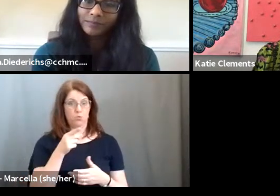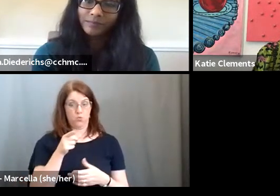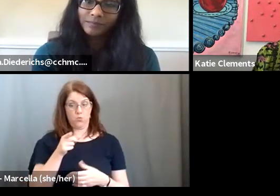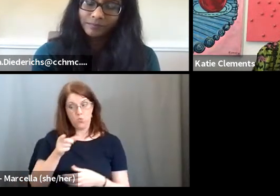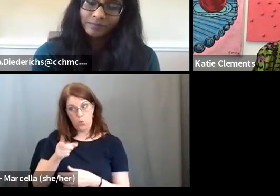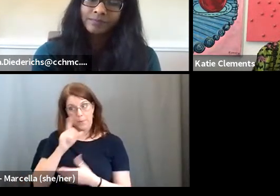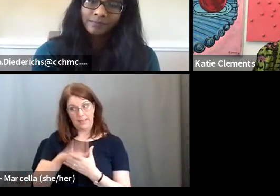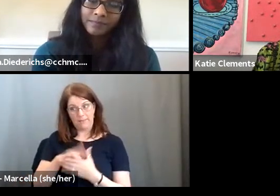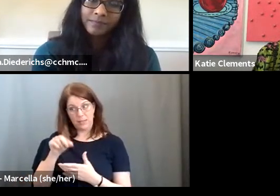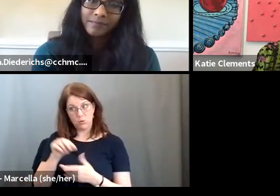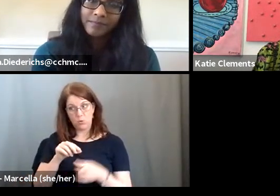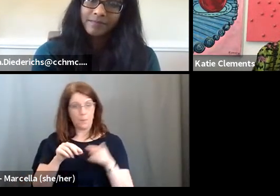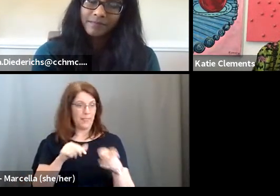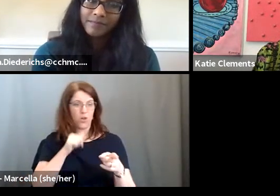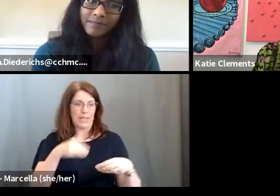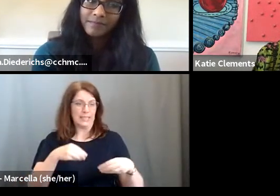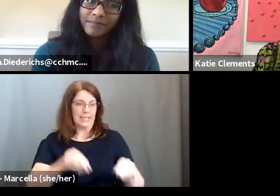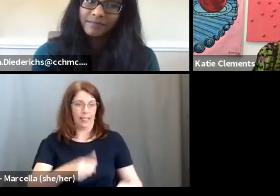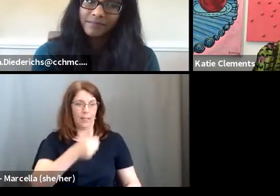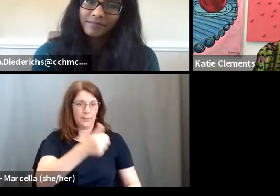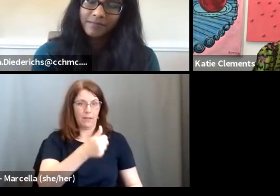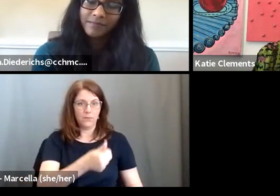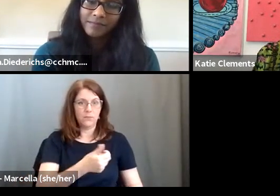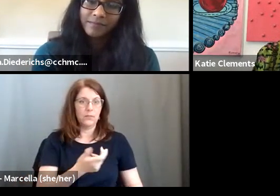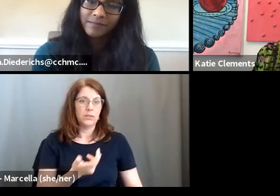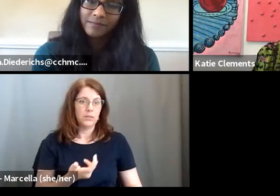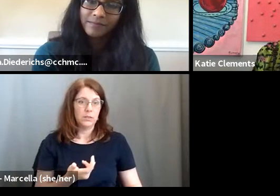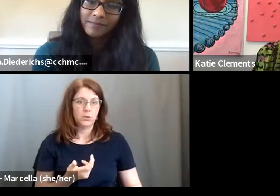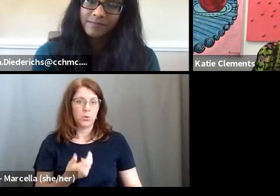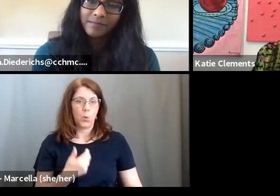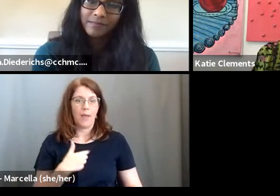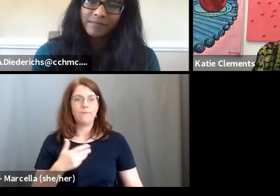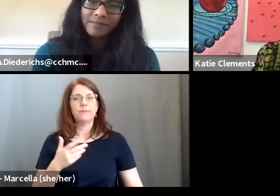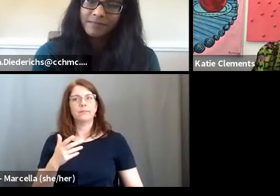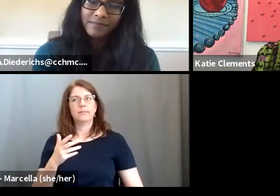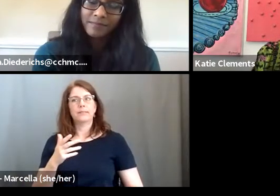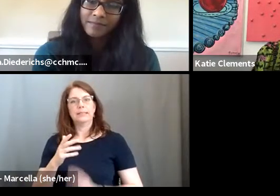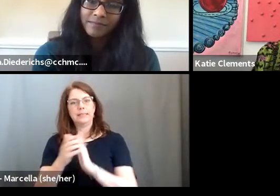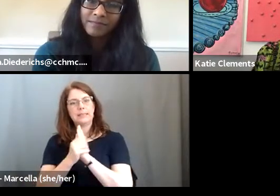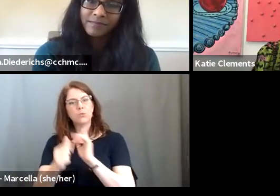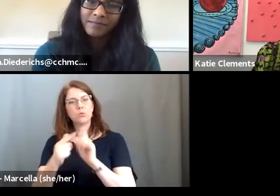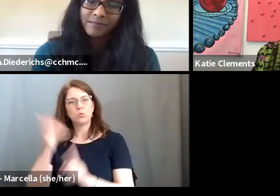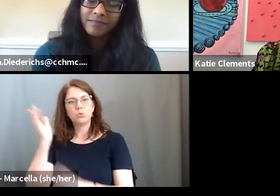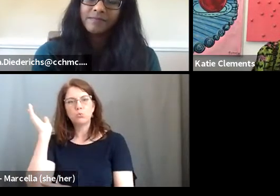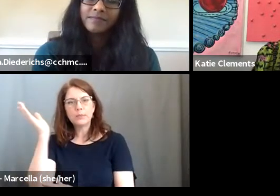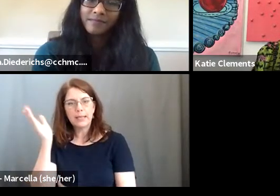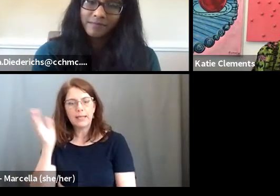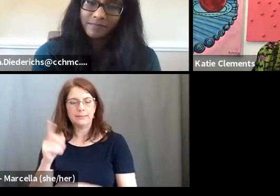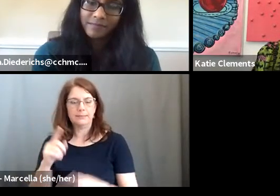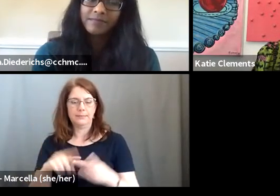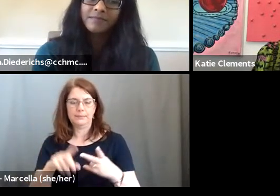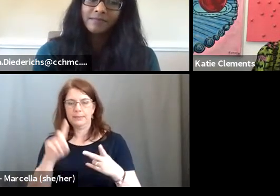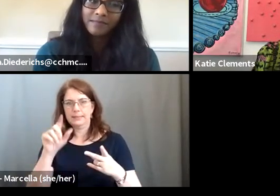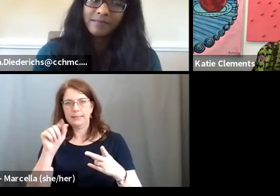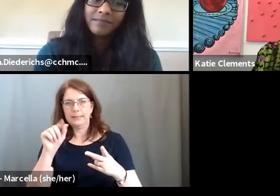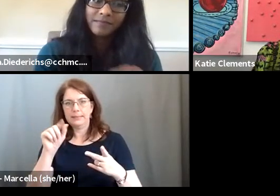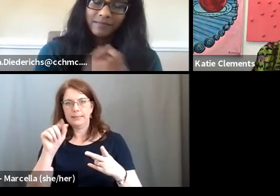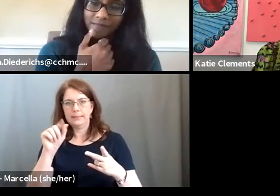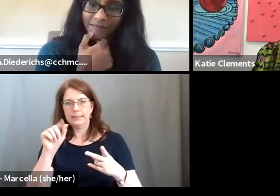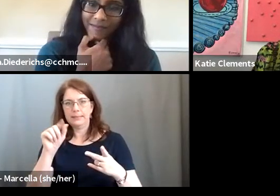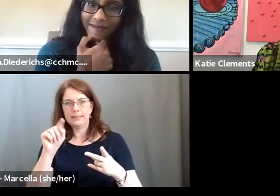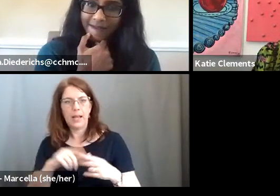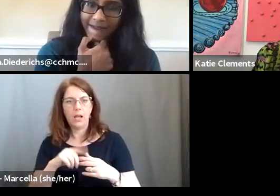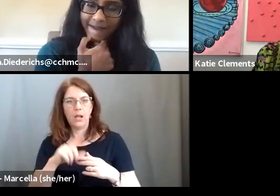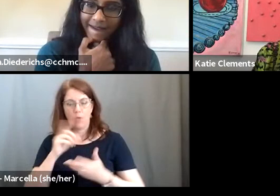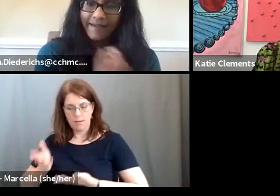think they don't, they're not even selling themselves. So I think, you know, having presentation skills and having data and having, you know, say really come to the